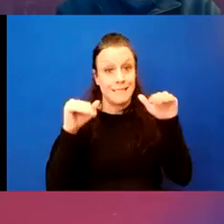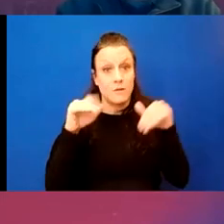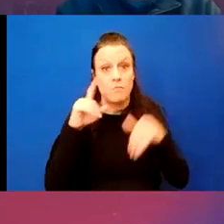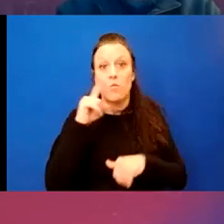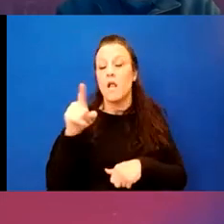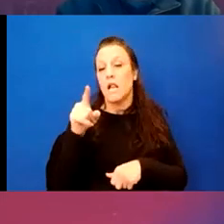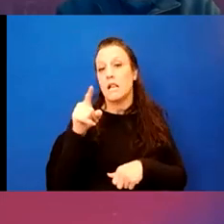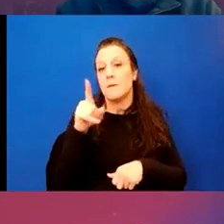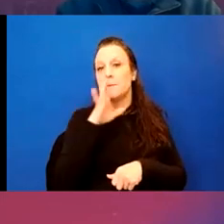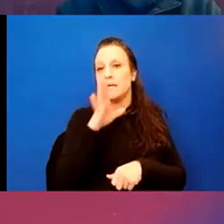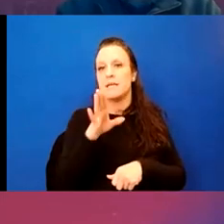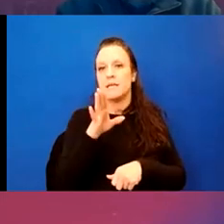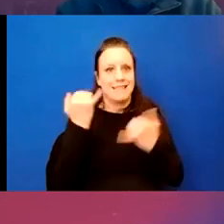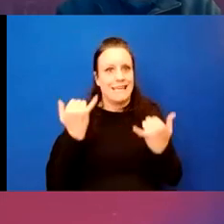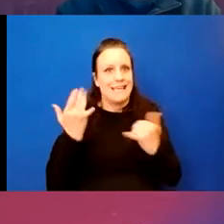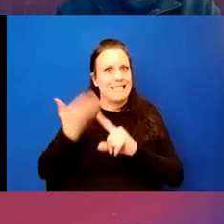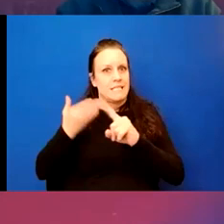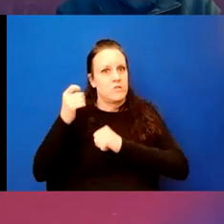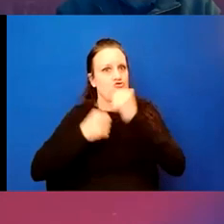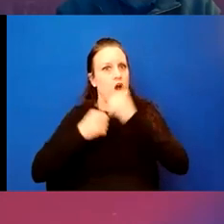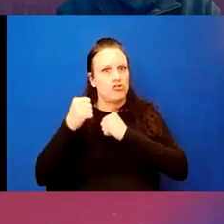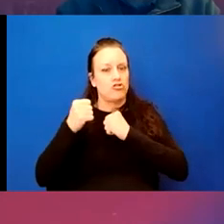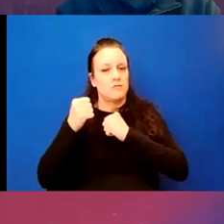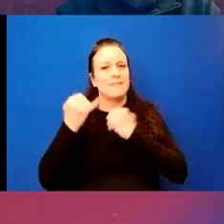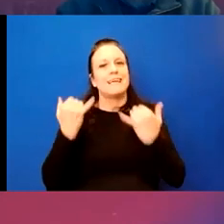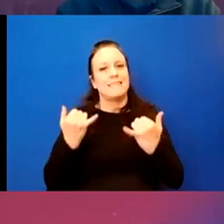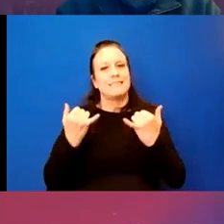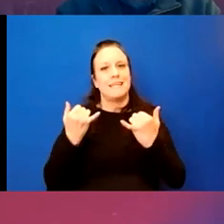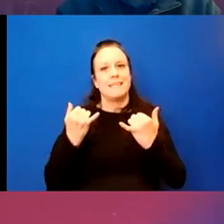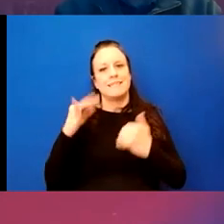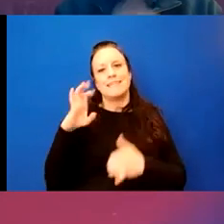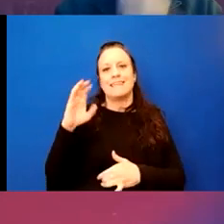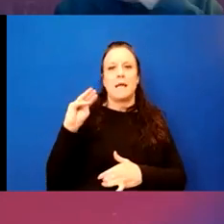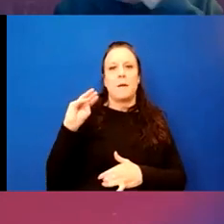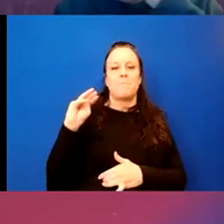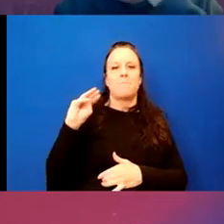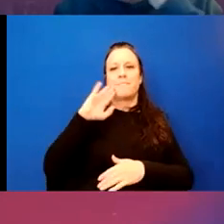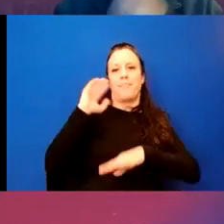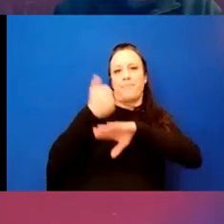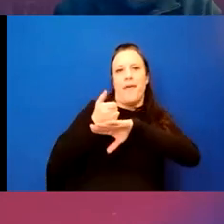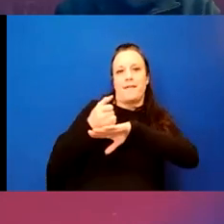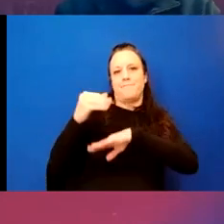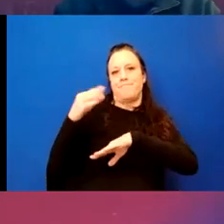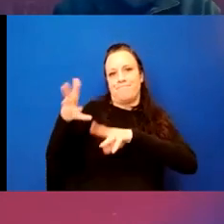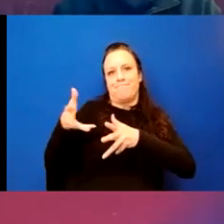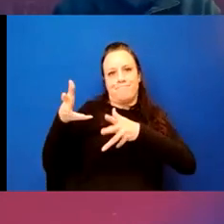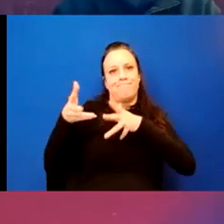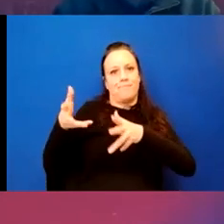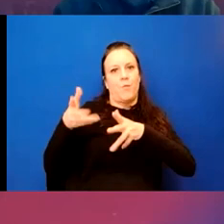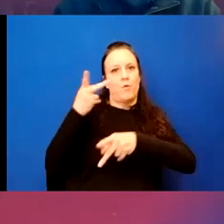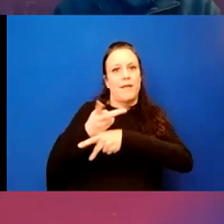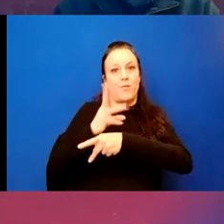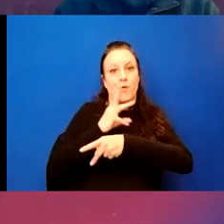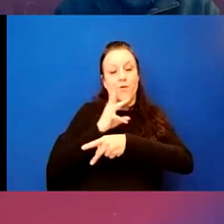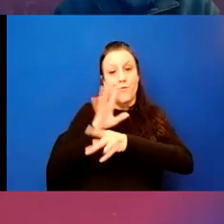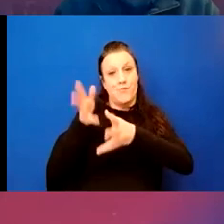the, uh, the existing structure, um, the existing embankment that remains. That embankment will retain the water before it ultimately